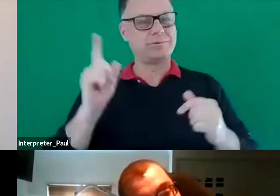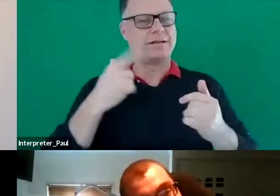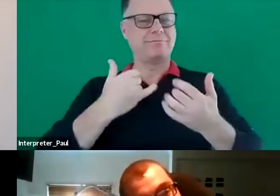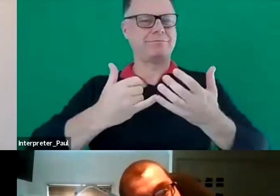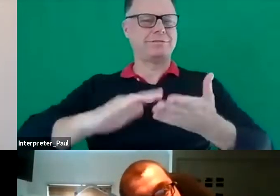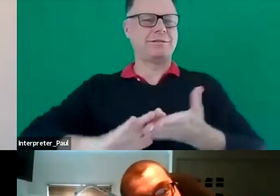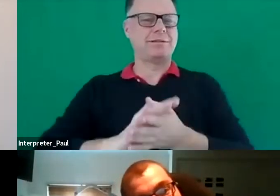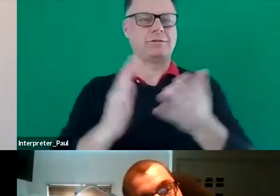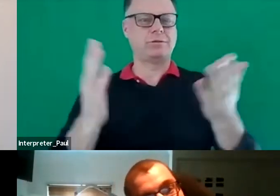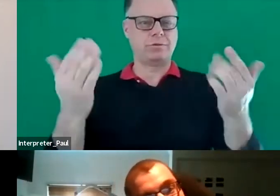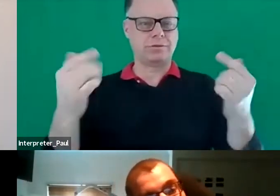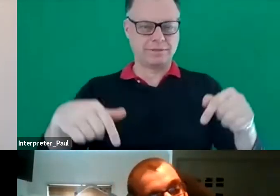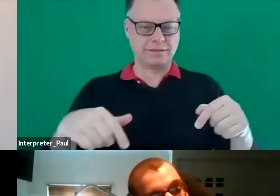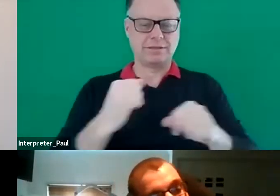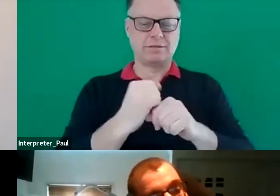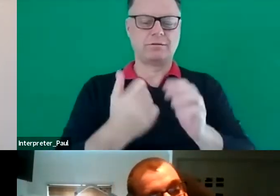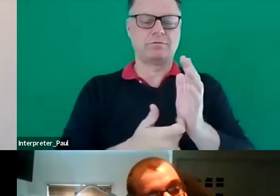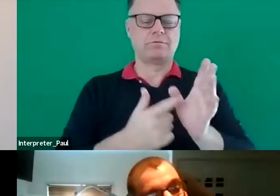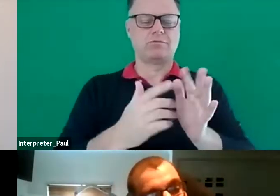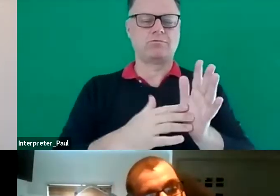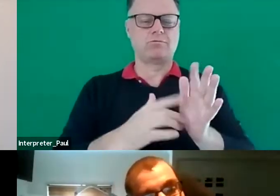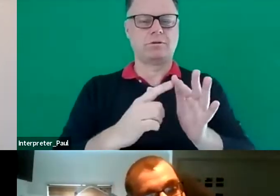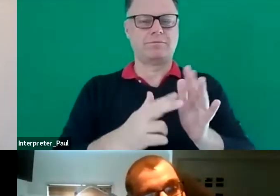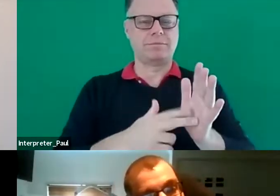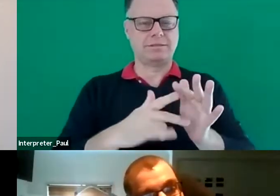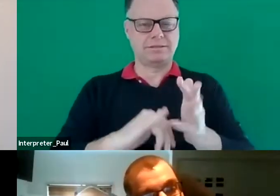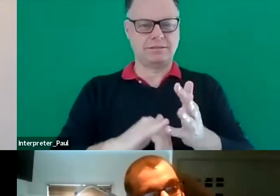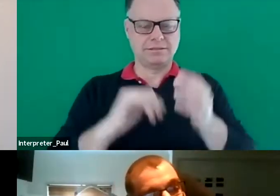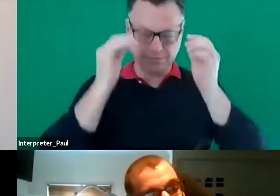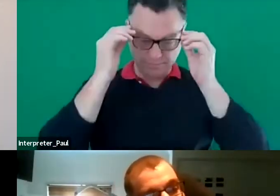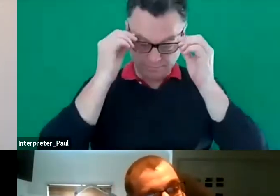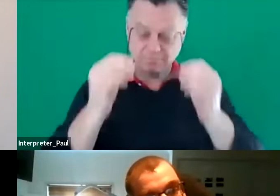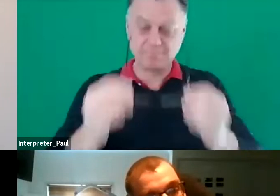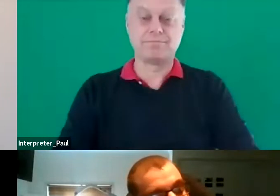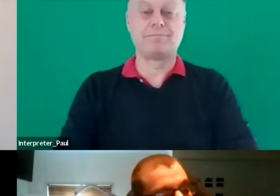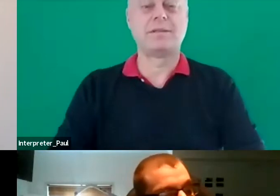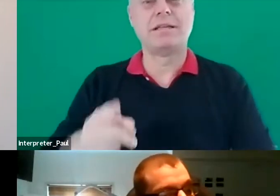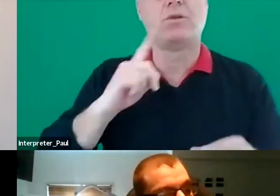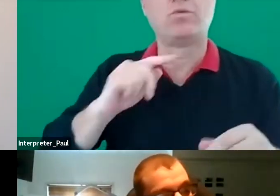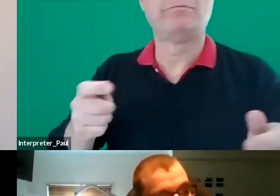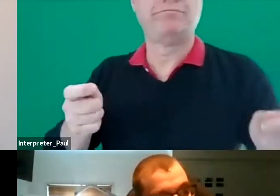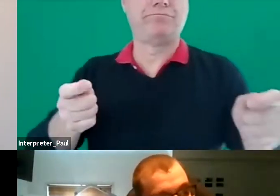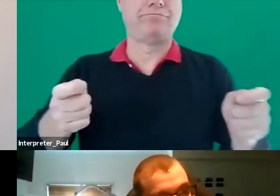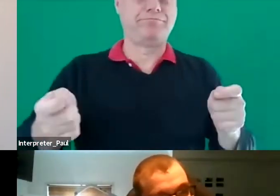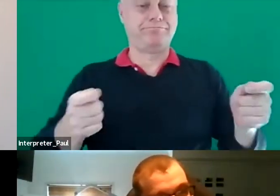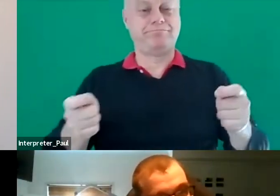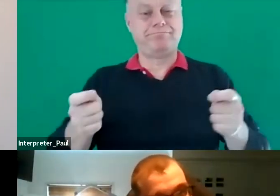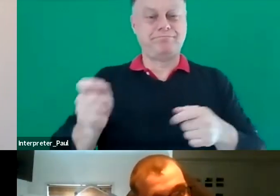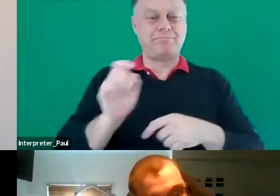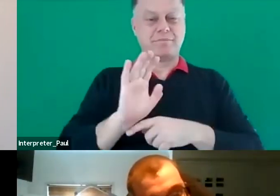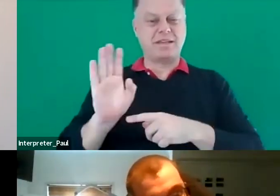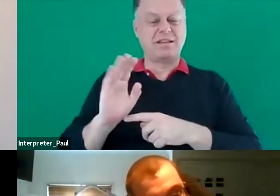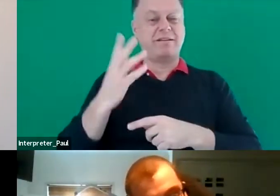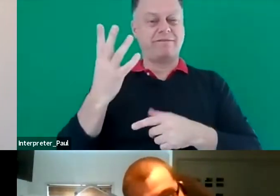welcome Graham Innes who will be chairing this panel with our four students and Graham will introduce